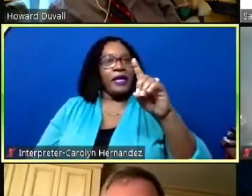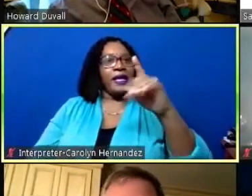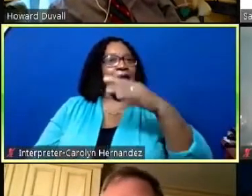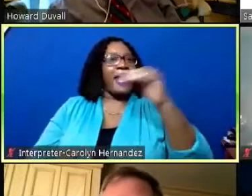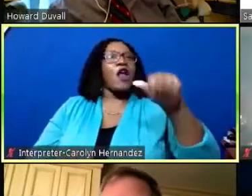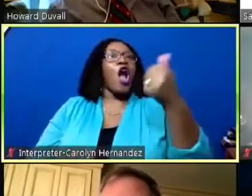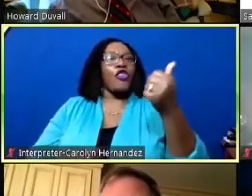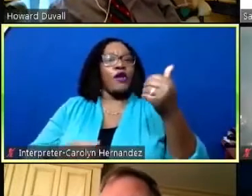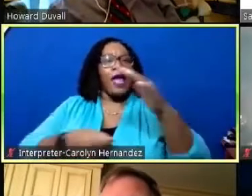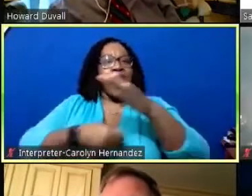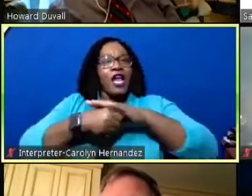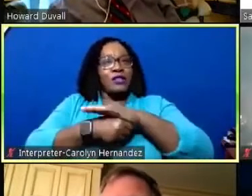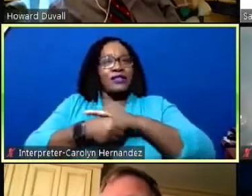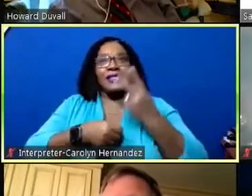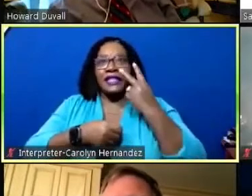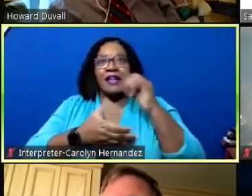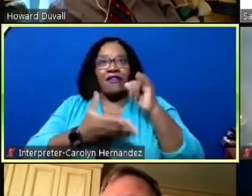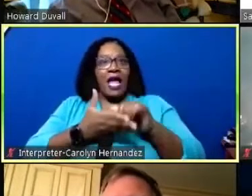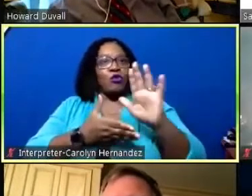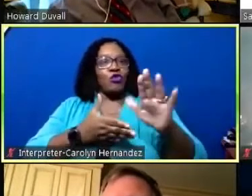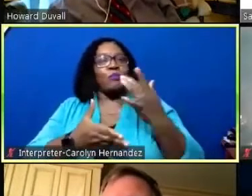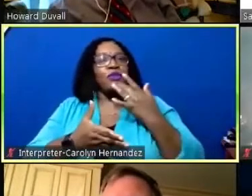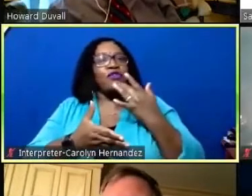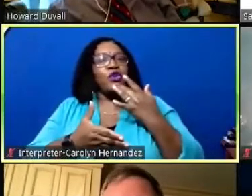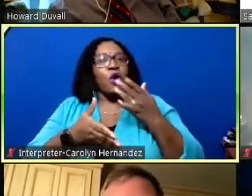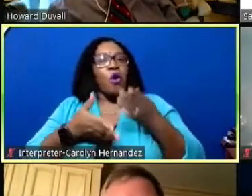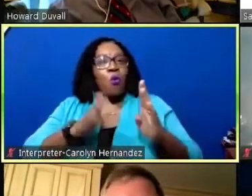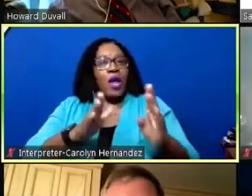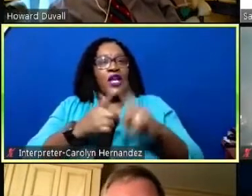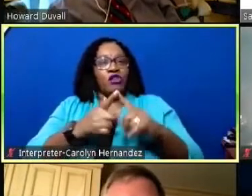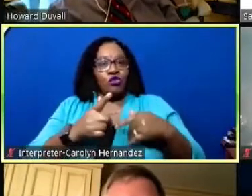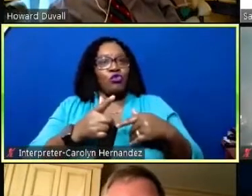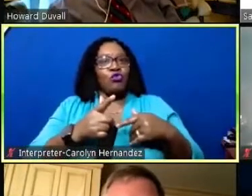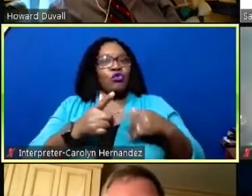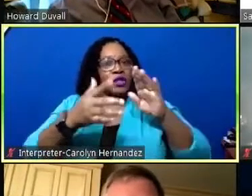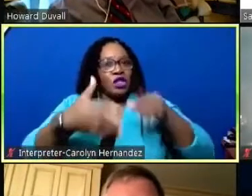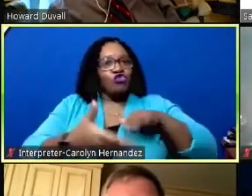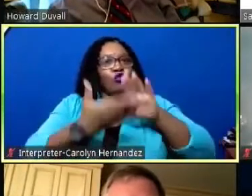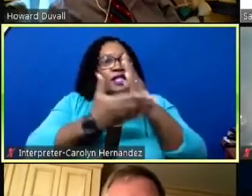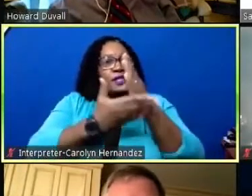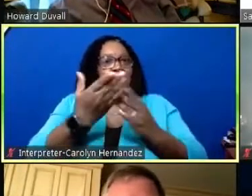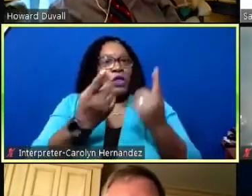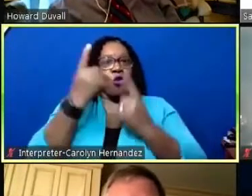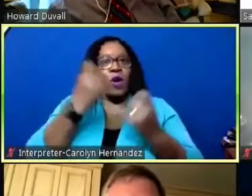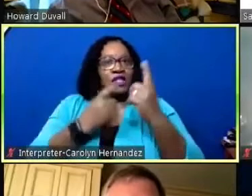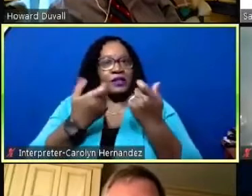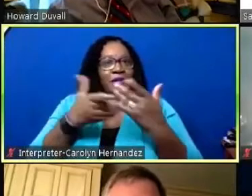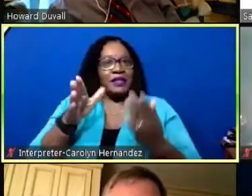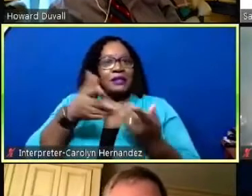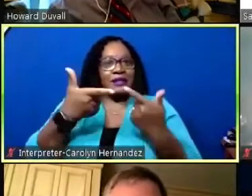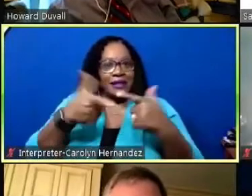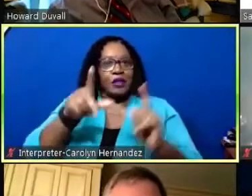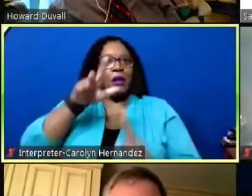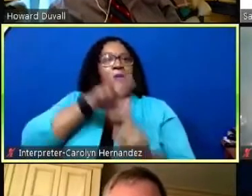see if that if that was your preferred way to handle some of these questions that may still pop up